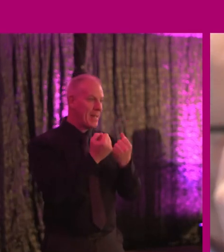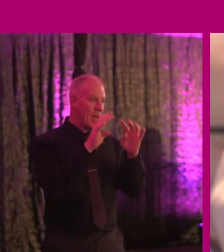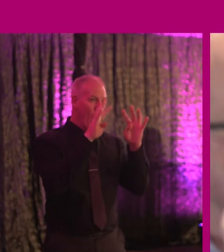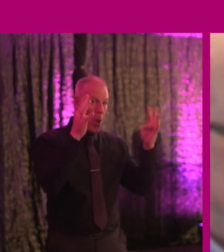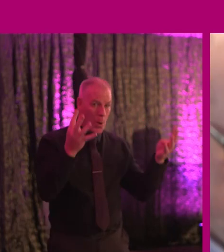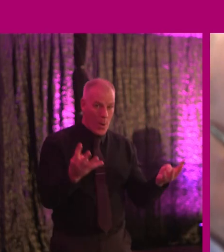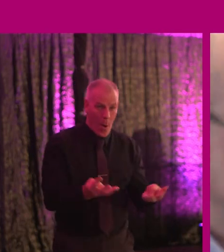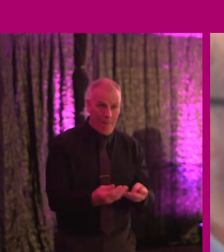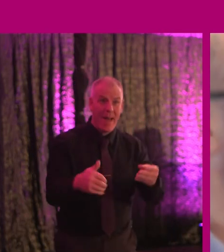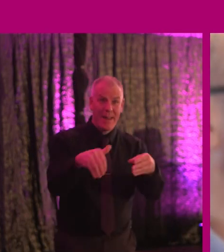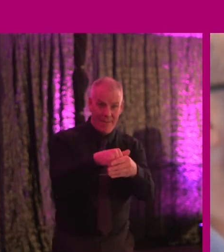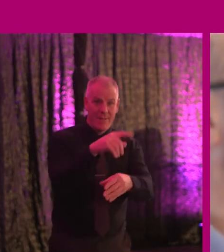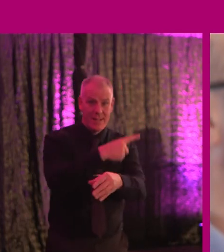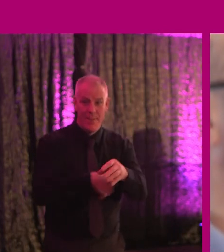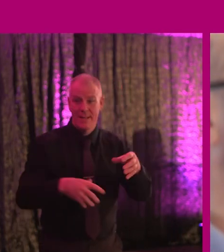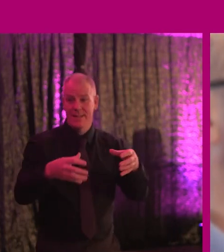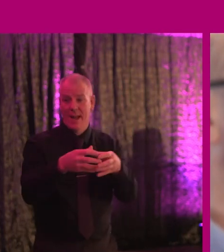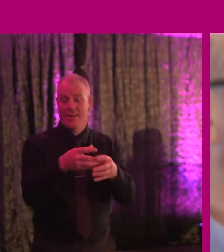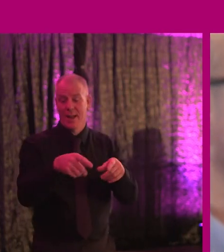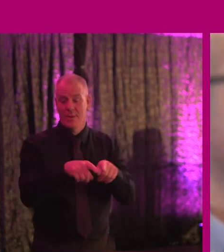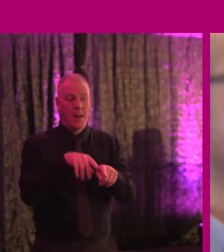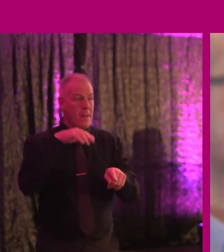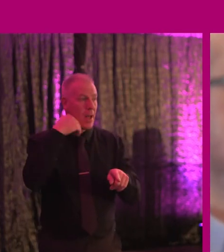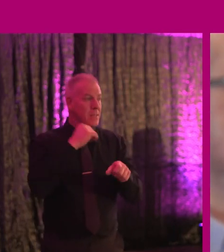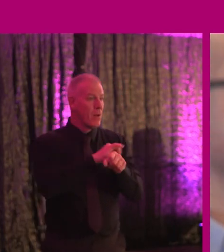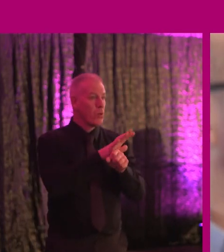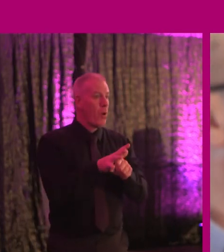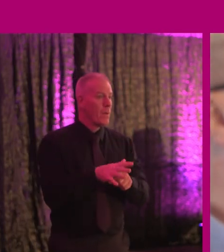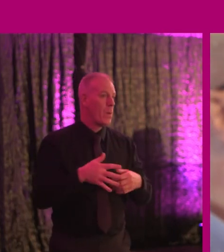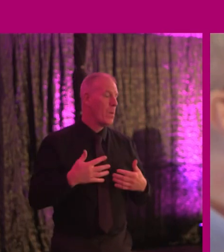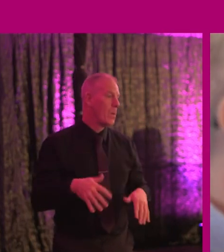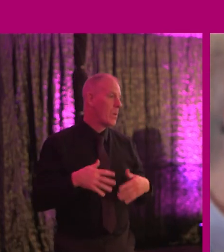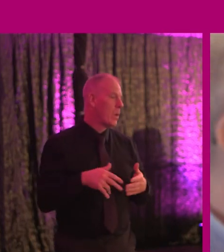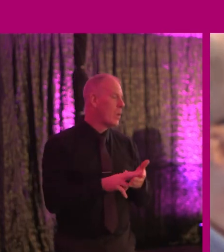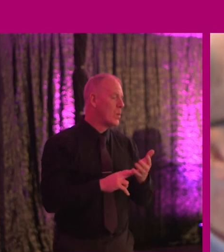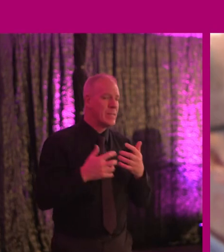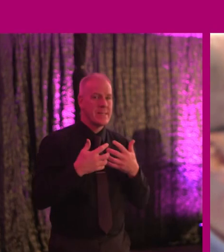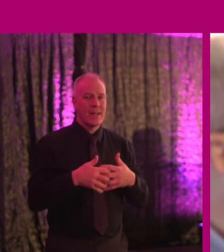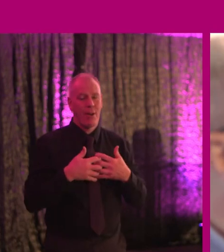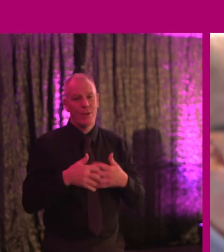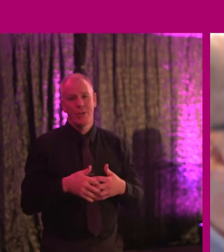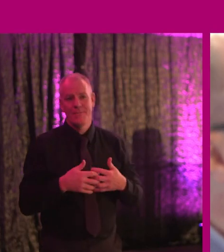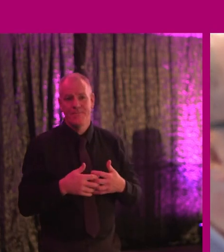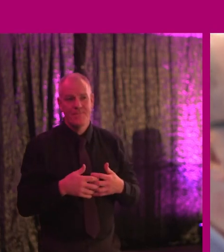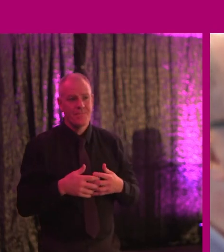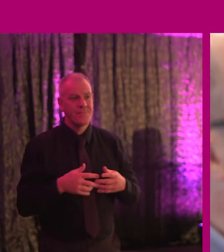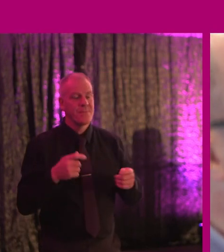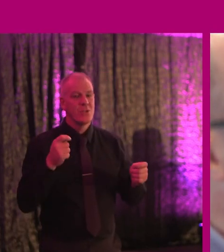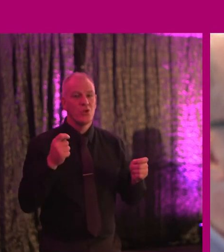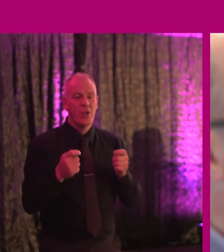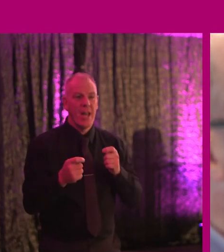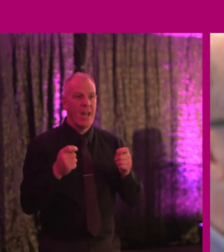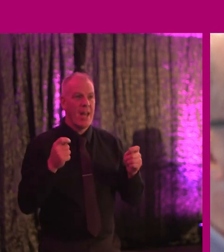disability sector as well as a response to COVID has been amazing. The use of technology, the changing and the